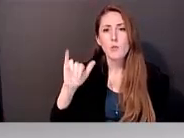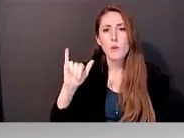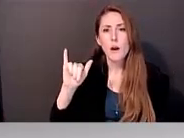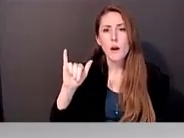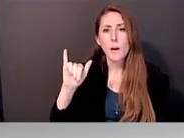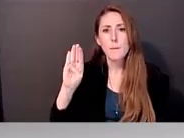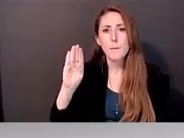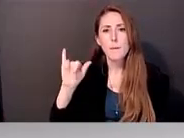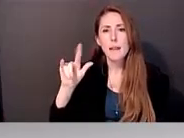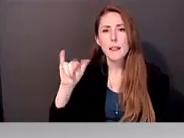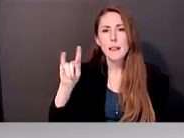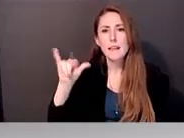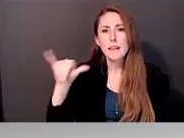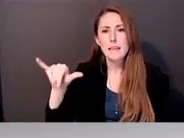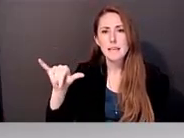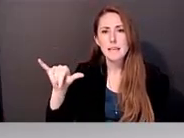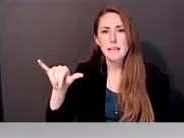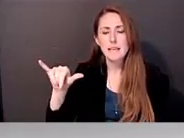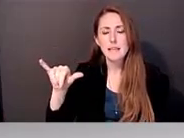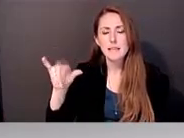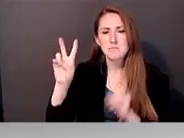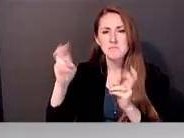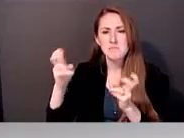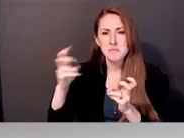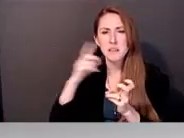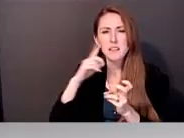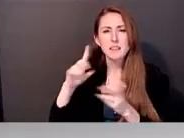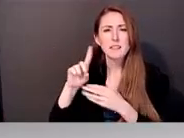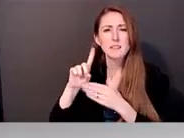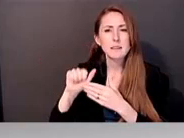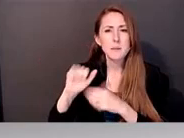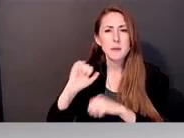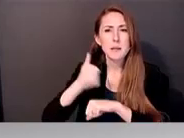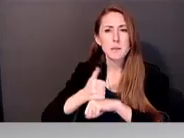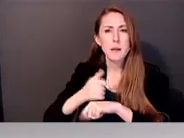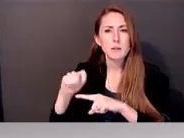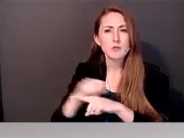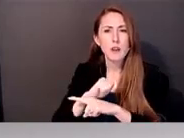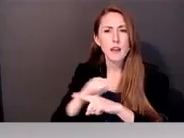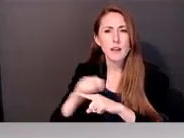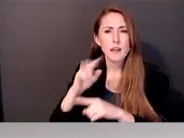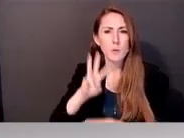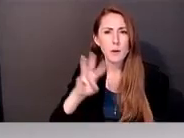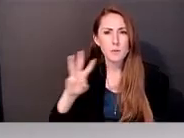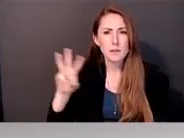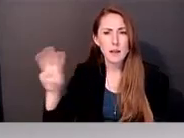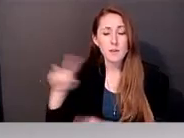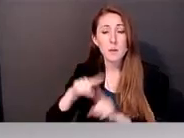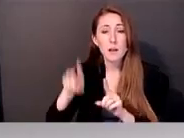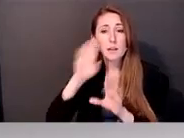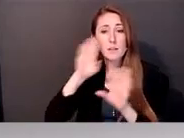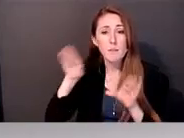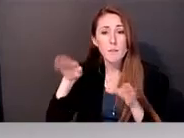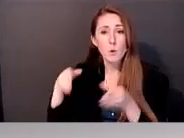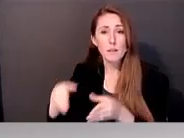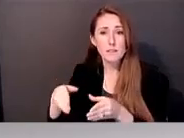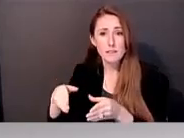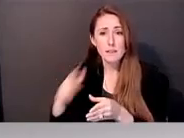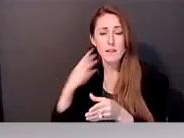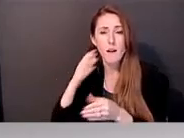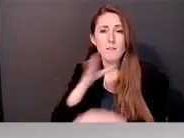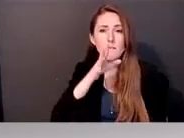uh, uh, training site, but most, it is centered around reaching farm workers. Um,